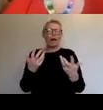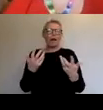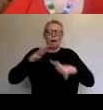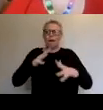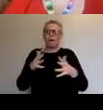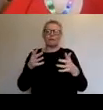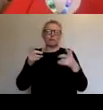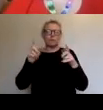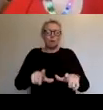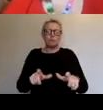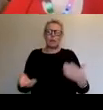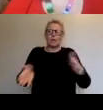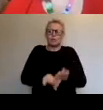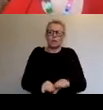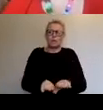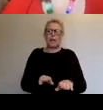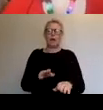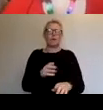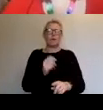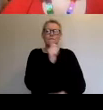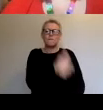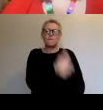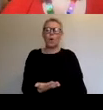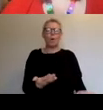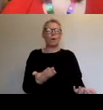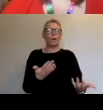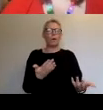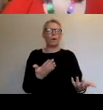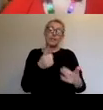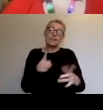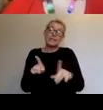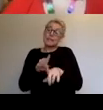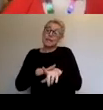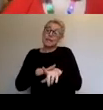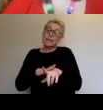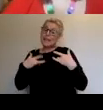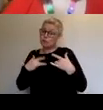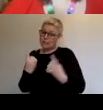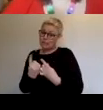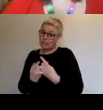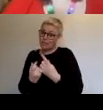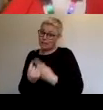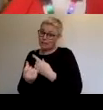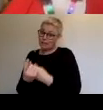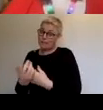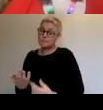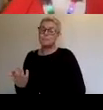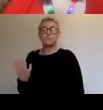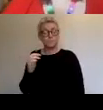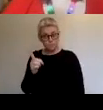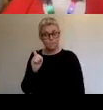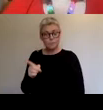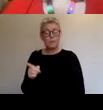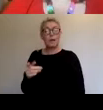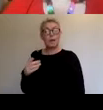shutdowns and furlough schemes. A couple of really interesting things were happening. People for sure, audiences for sure, were